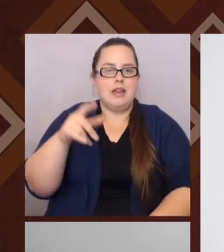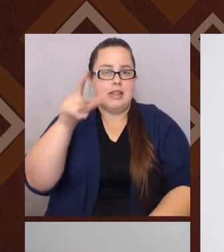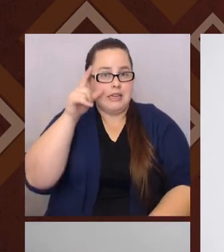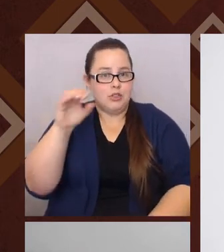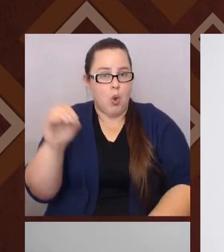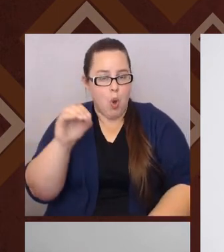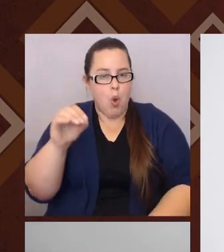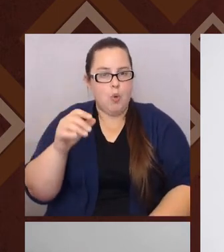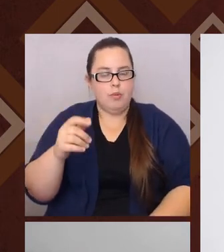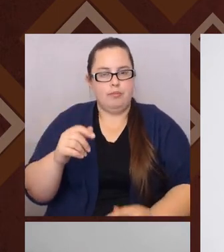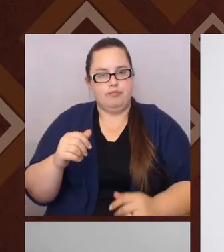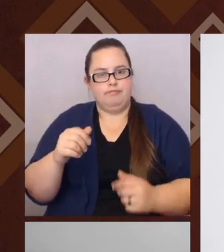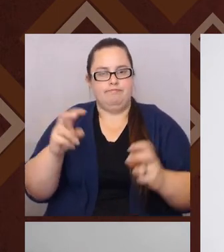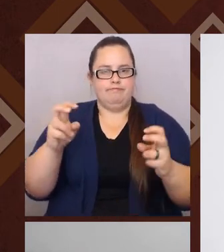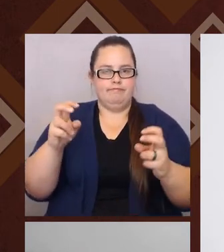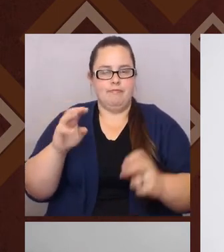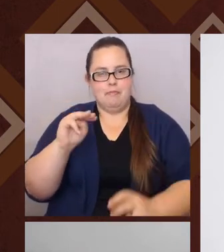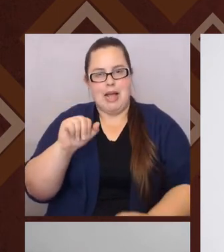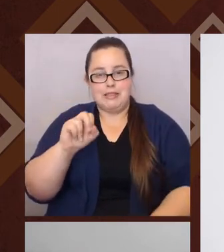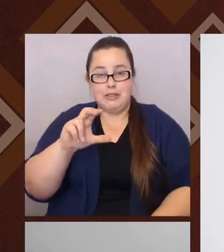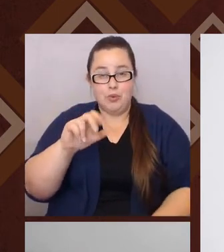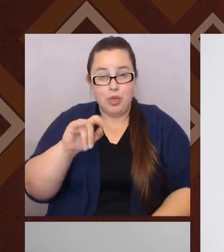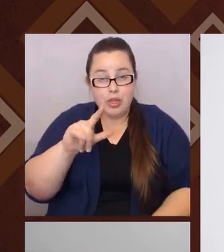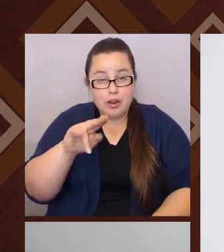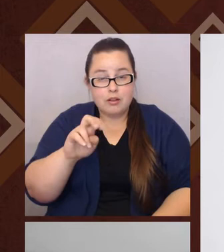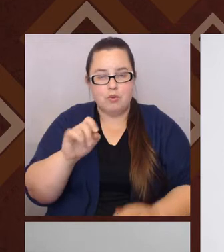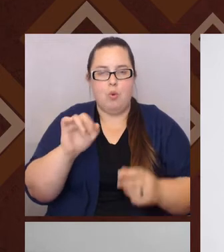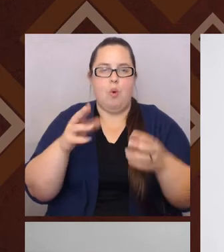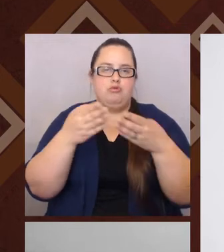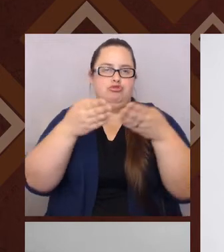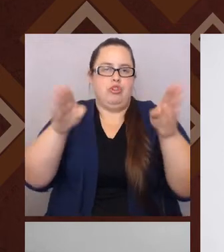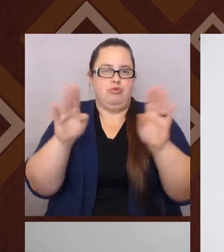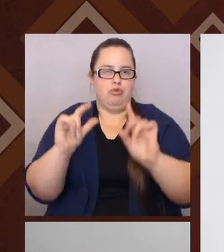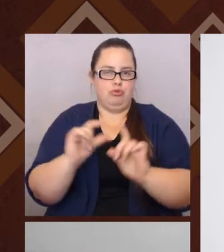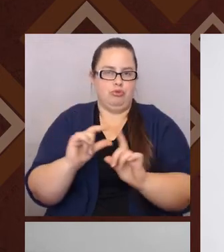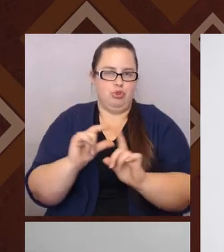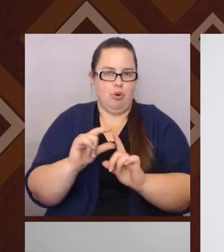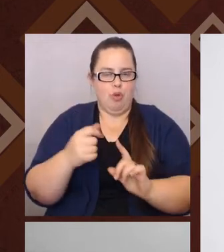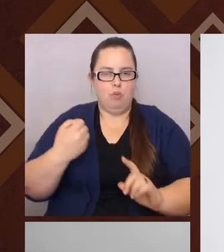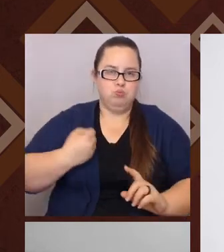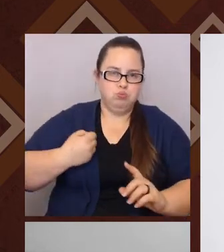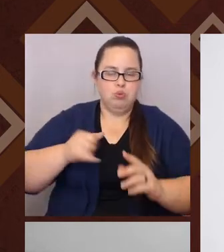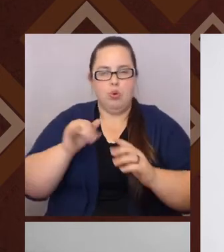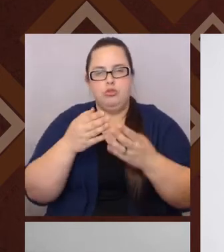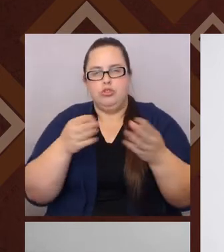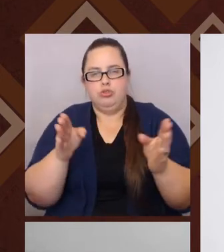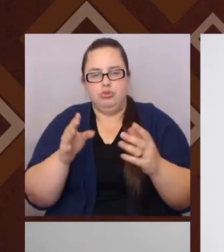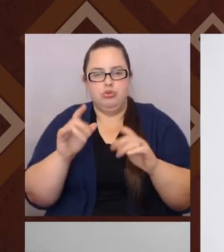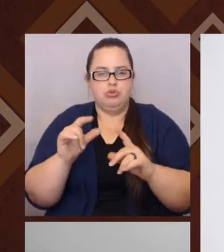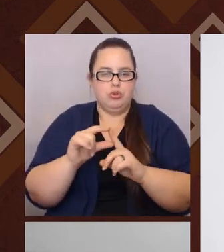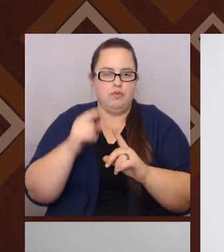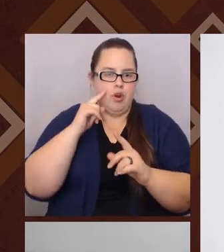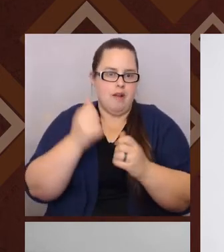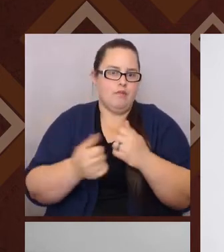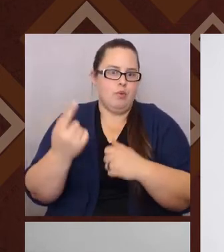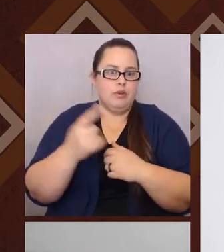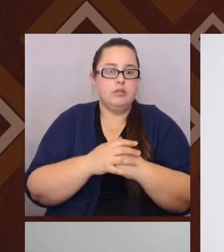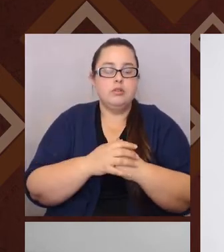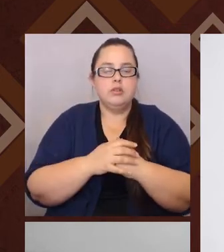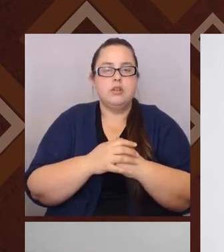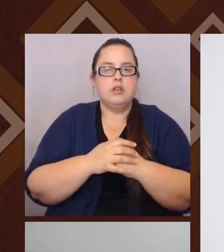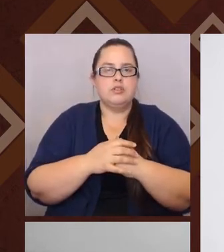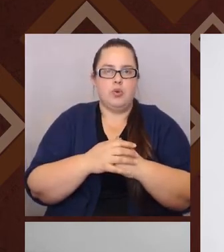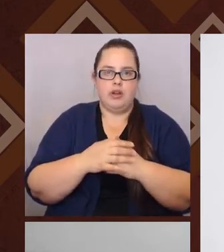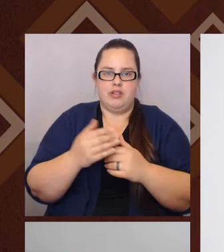masculine or the general term for everyone. Um, and so that's gonna, again, take us into the 21st century.